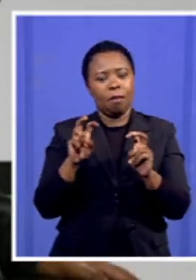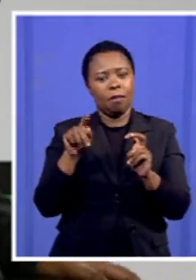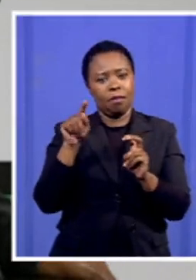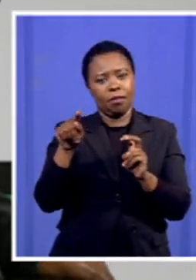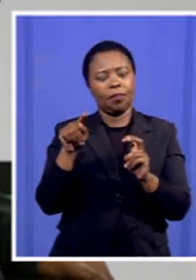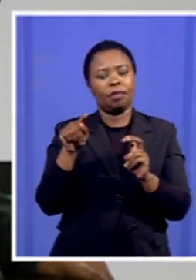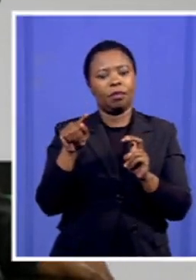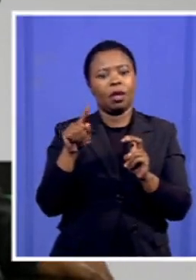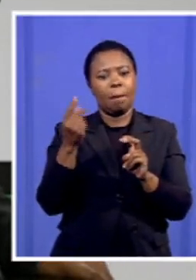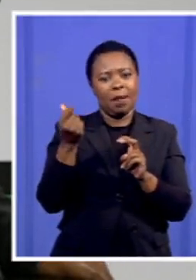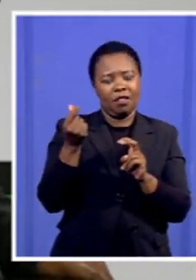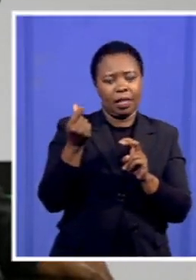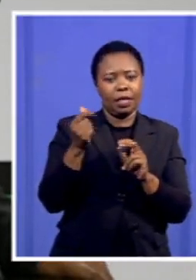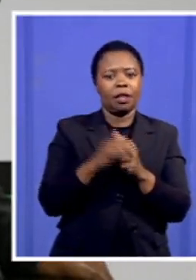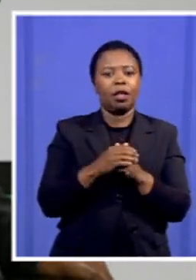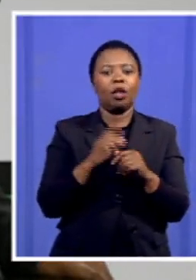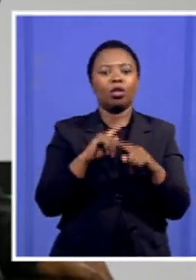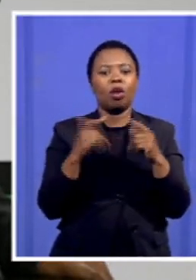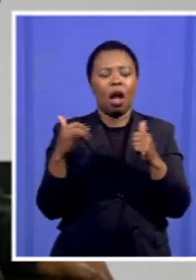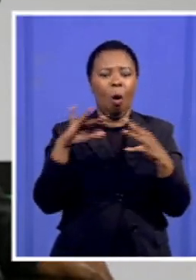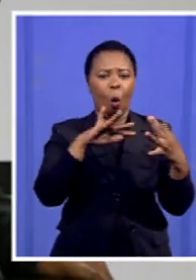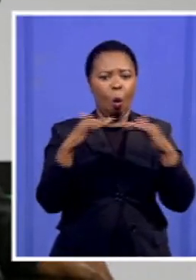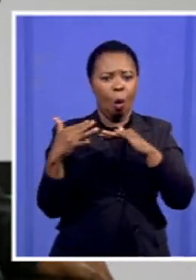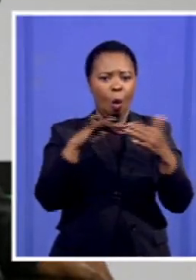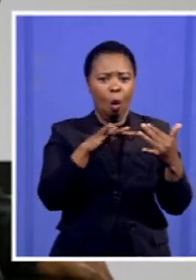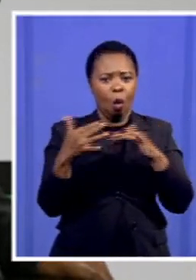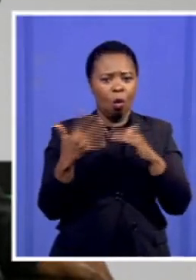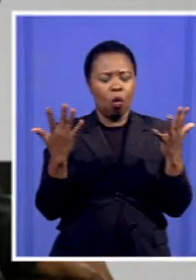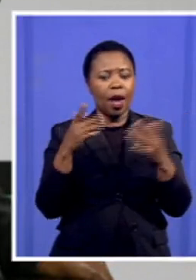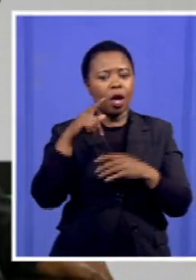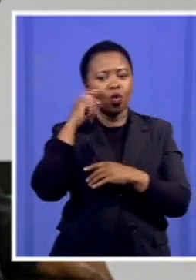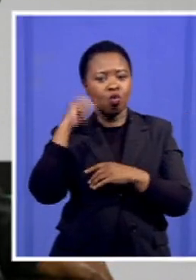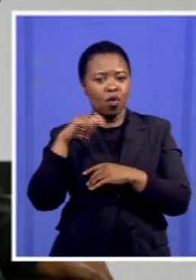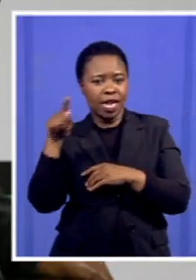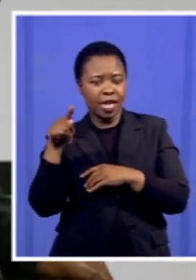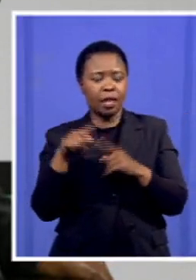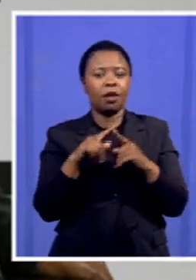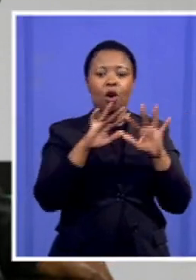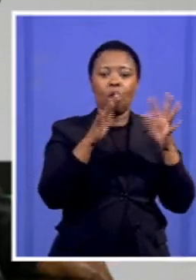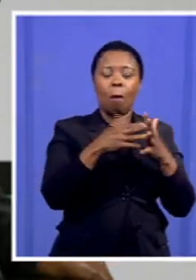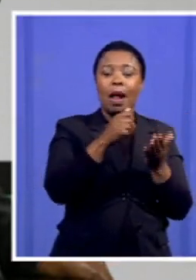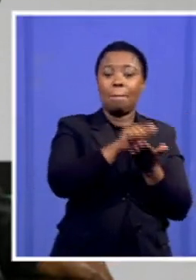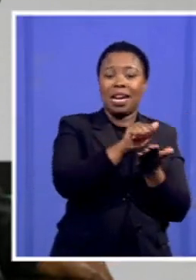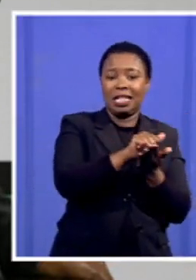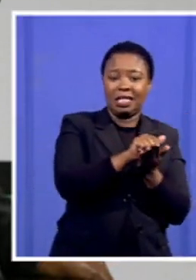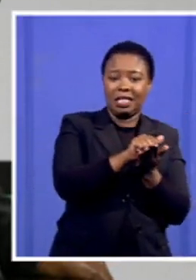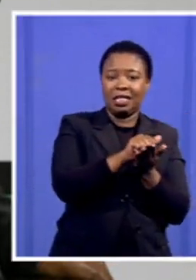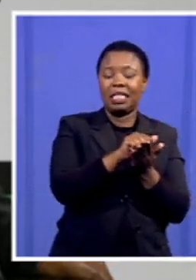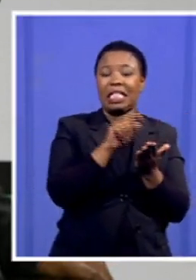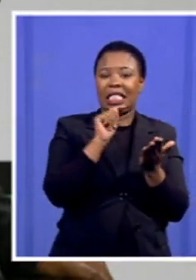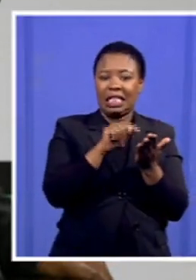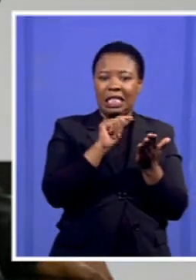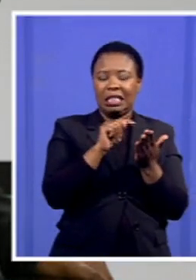Ukraine, or that's called conflict in Ukraine, has unsettled global markets and may lead to economic